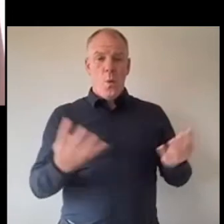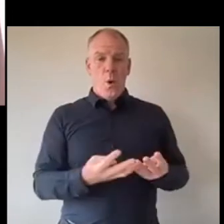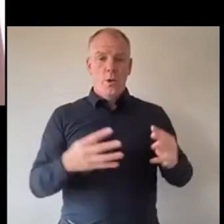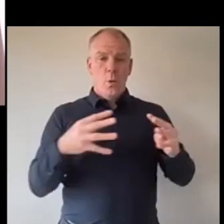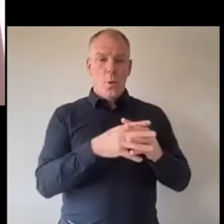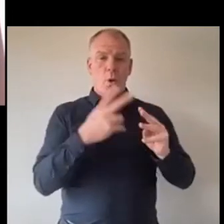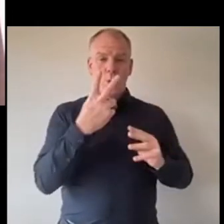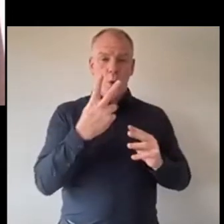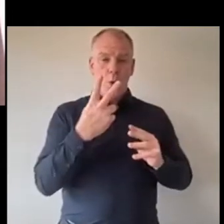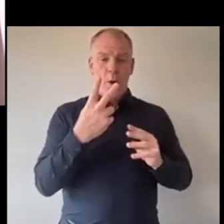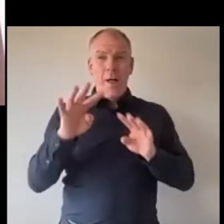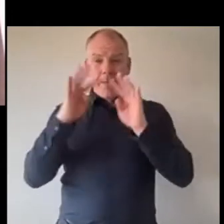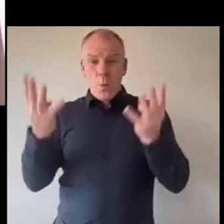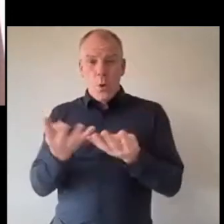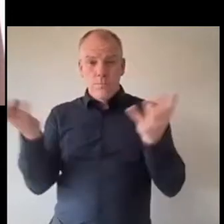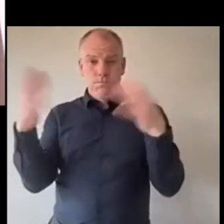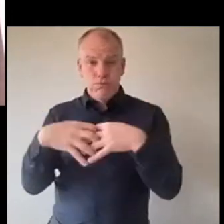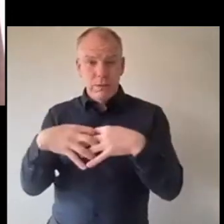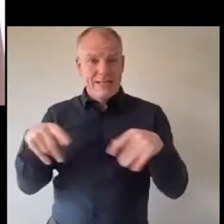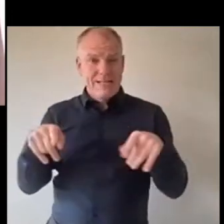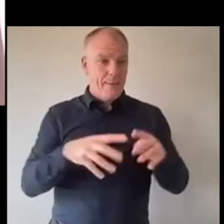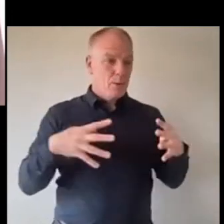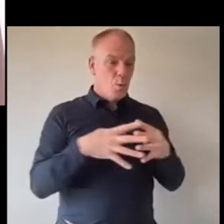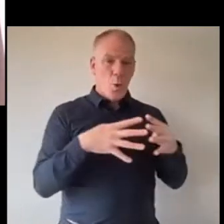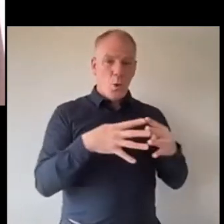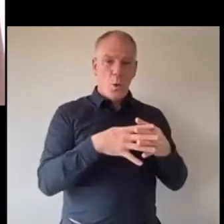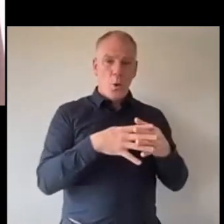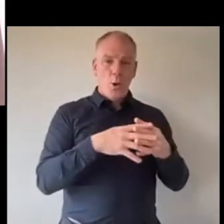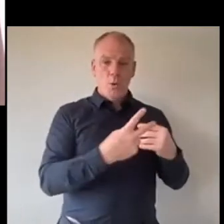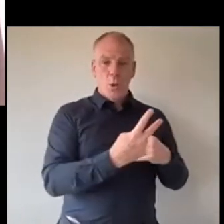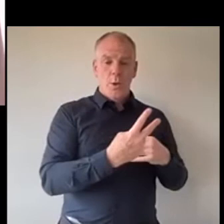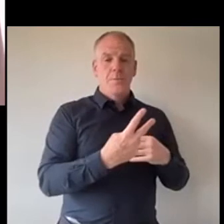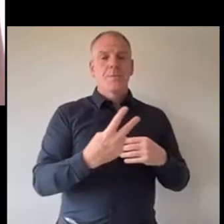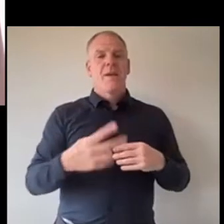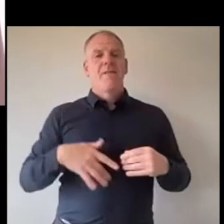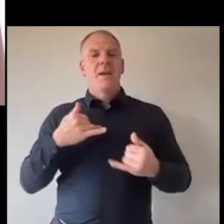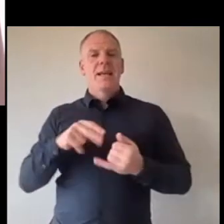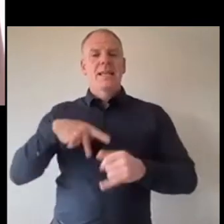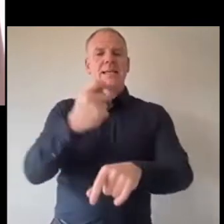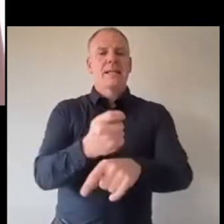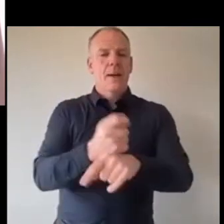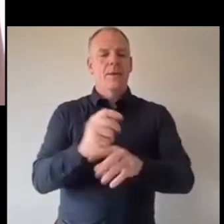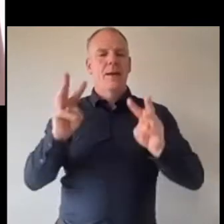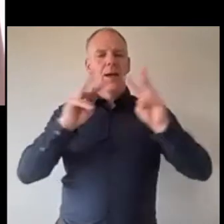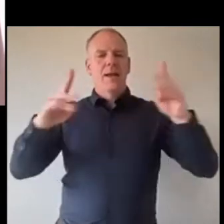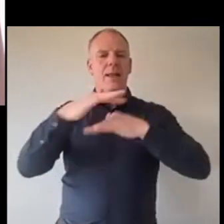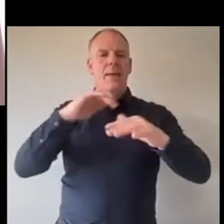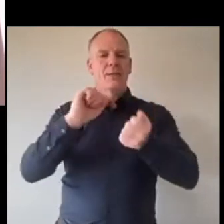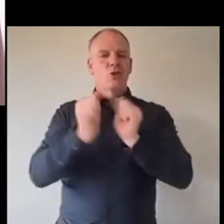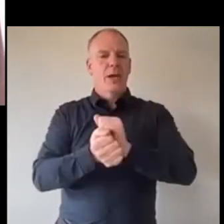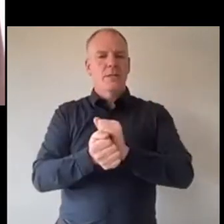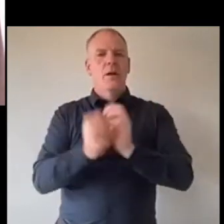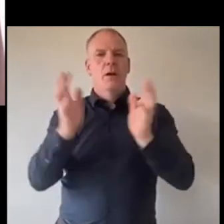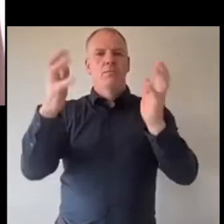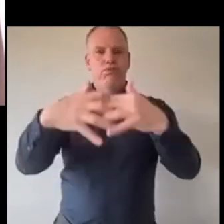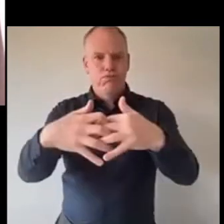the fear is the next time this happens it's when climate change goes past that point and there ain't